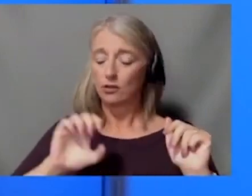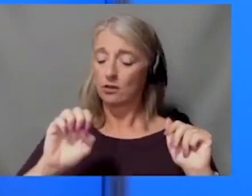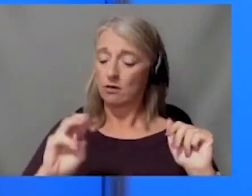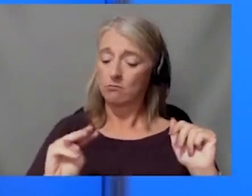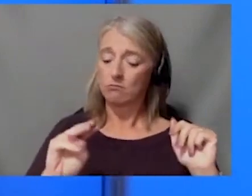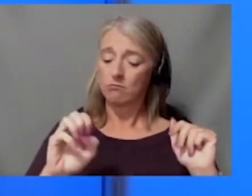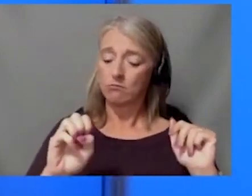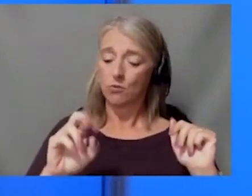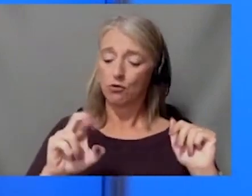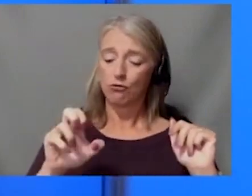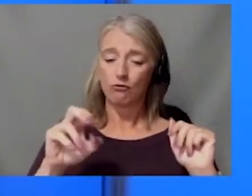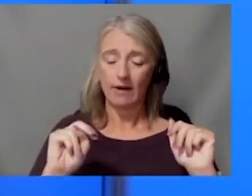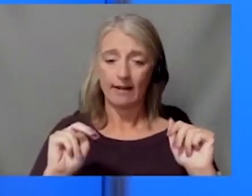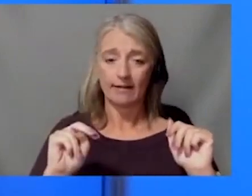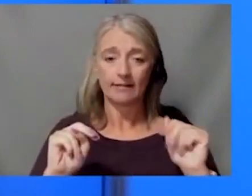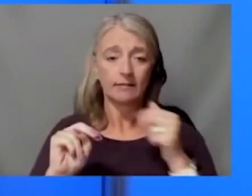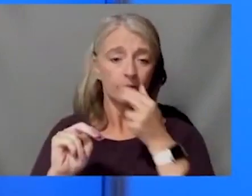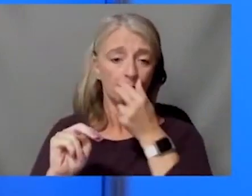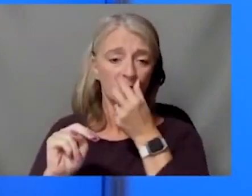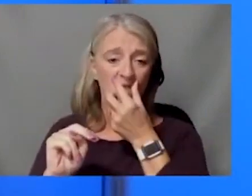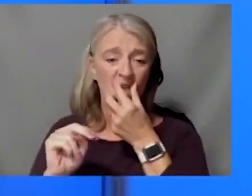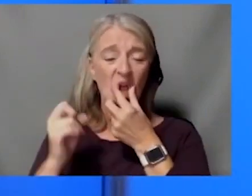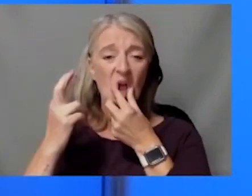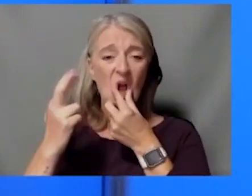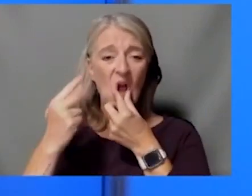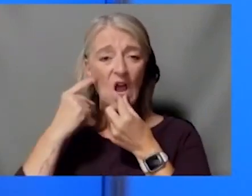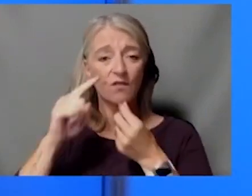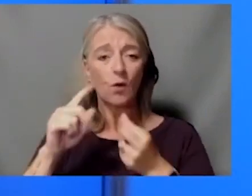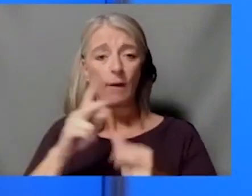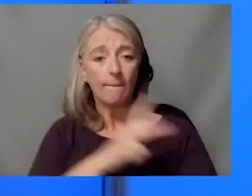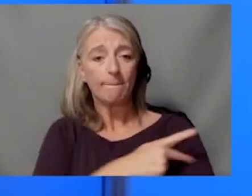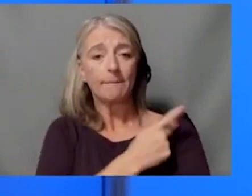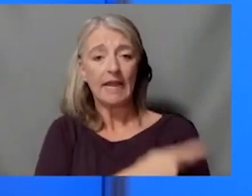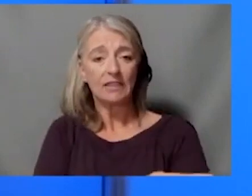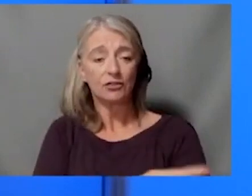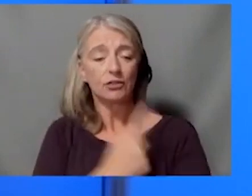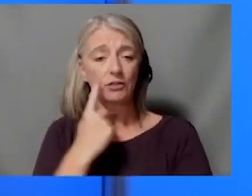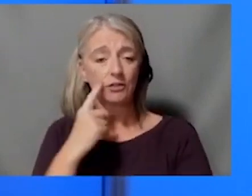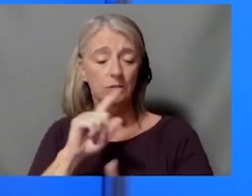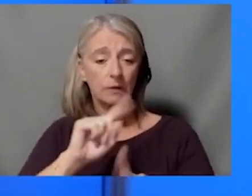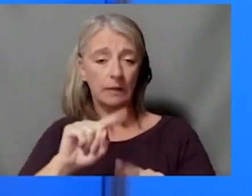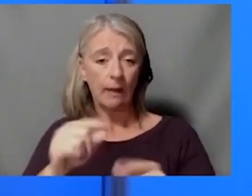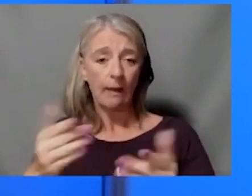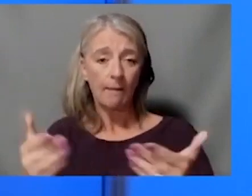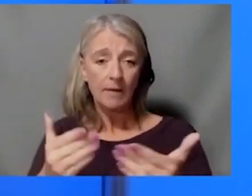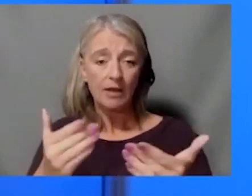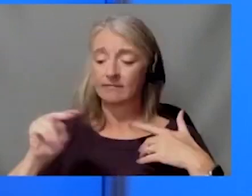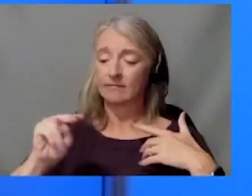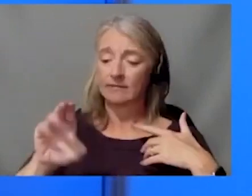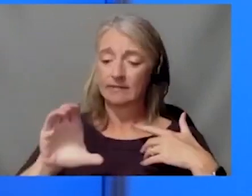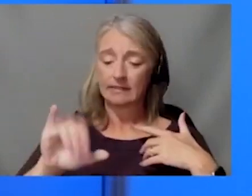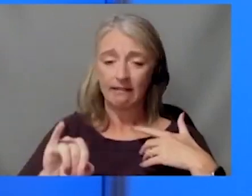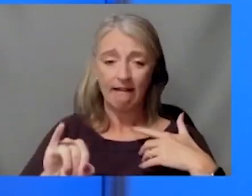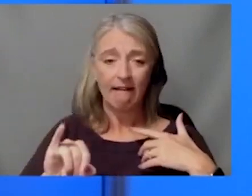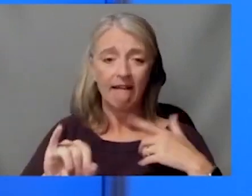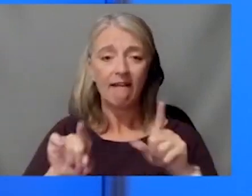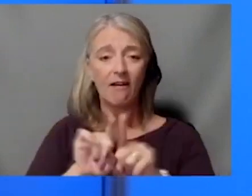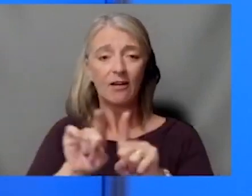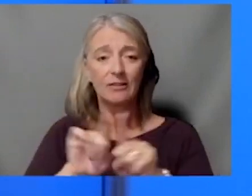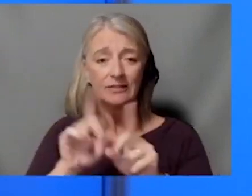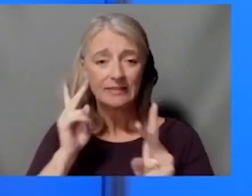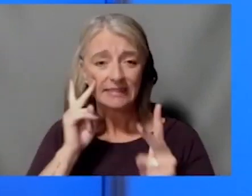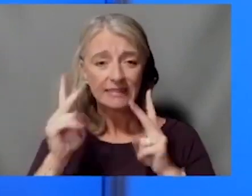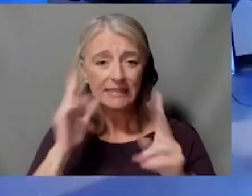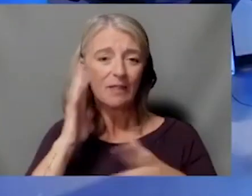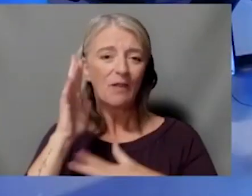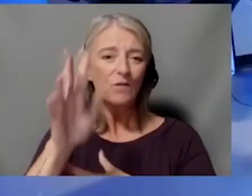here for their care and for their treatment. So I'm excited about the NCI conference of designation, but excited about what the future brings as well.